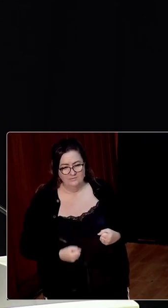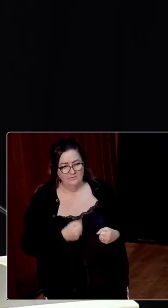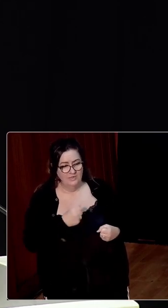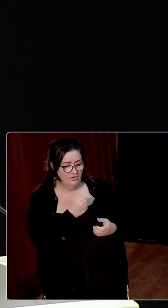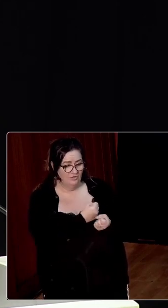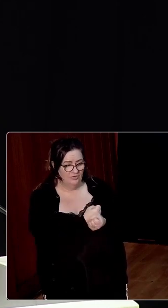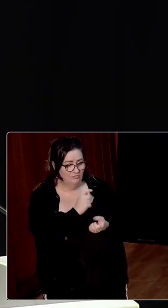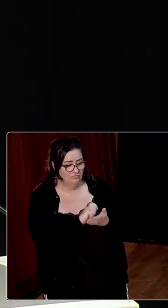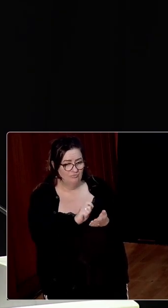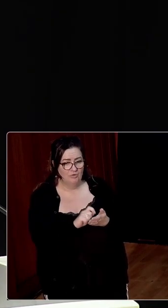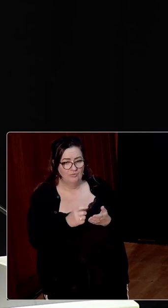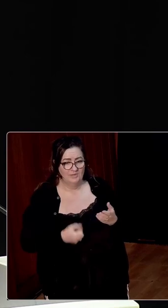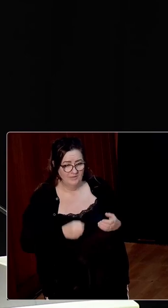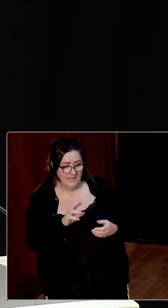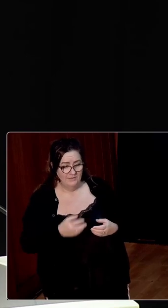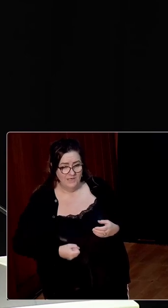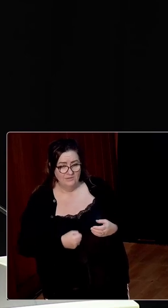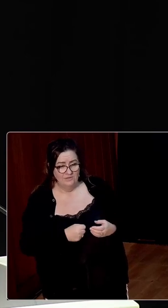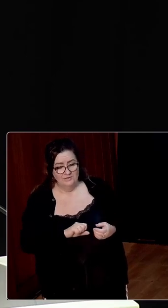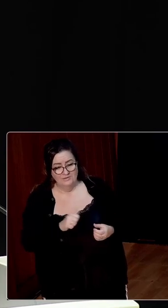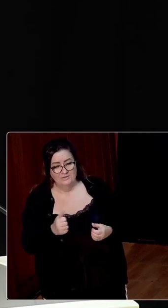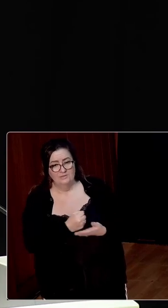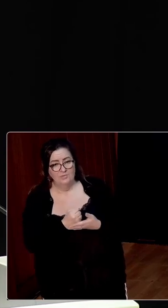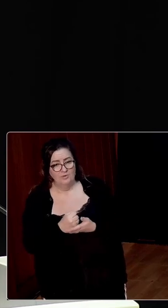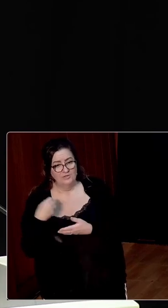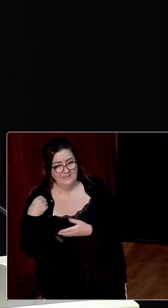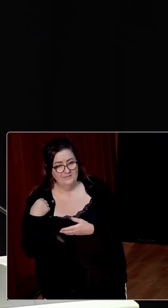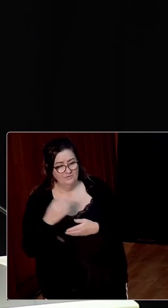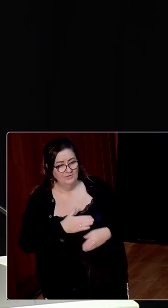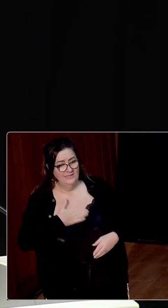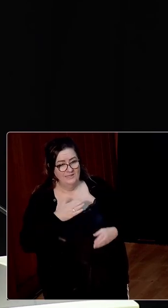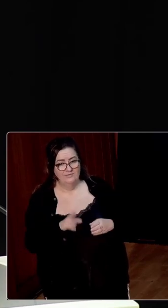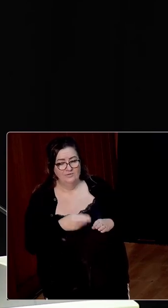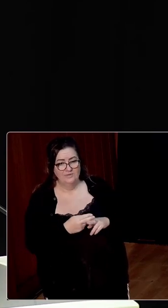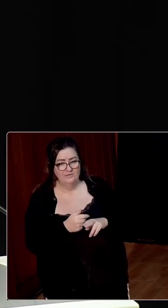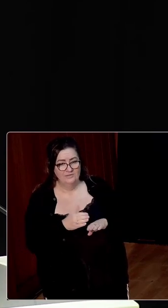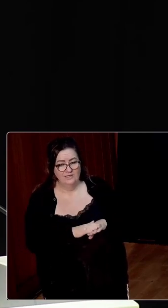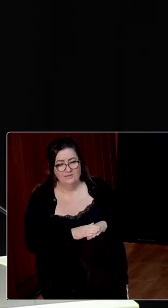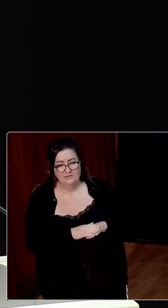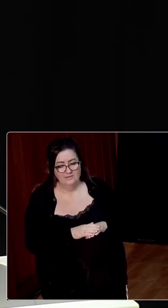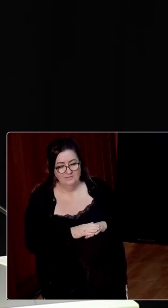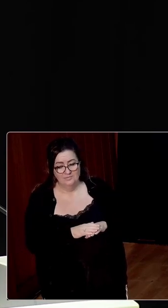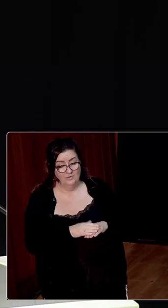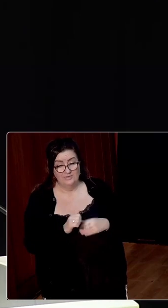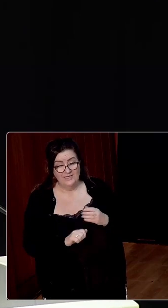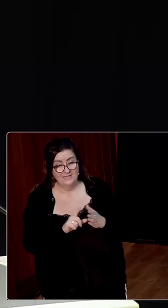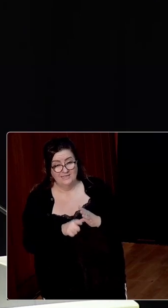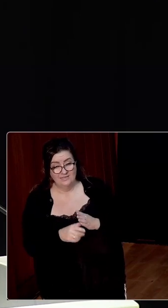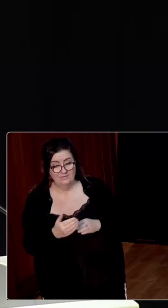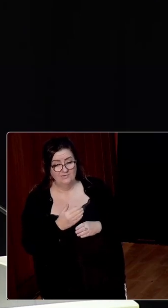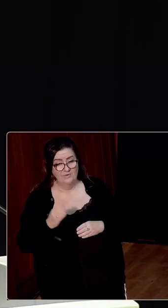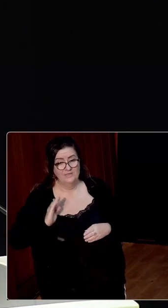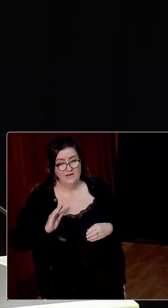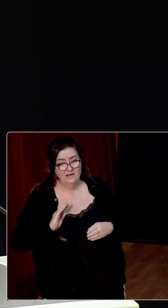passing, he wondered could her pension continue to support her sister with whom she had lived until her death. However, only days later, before